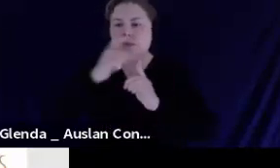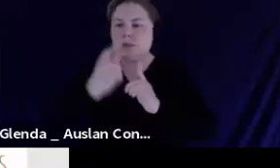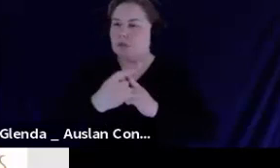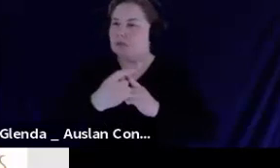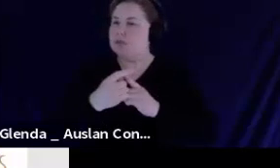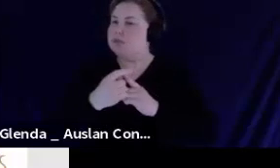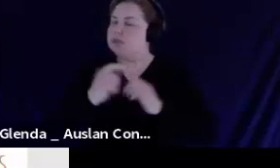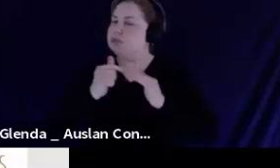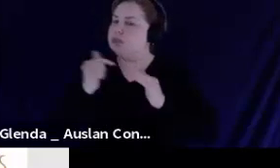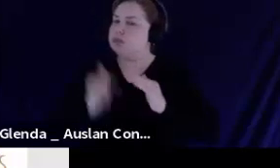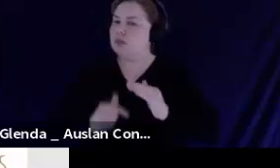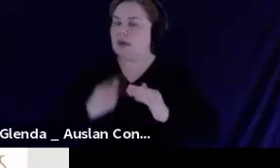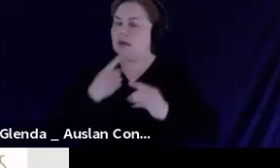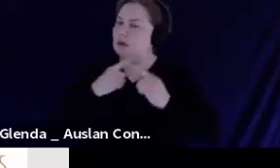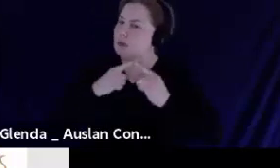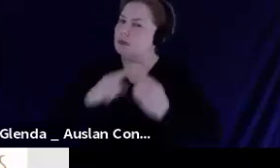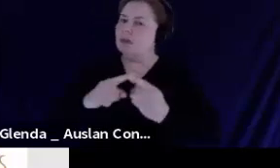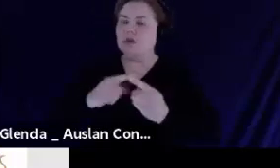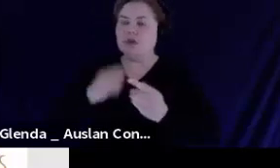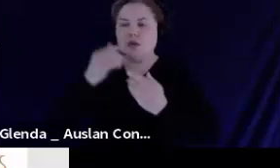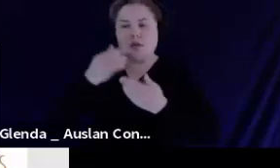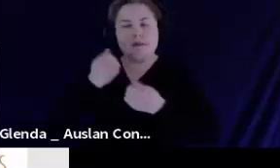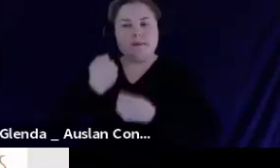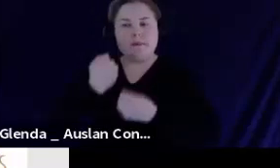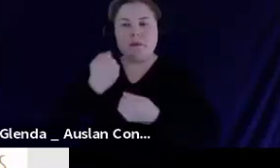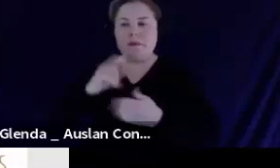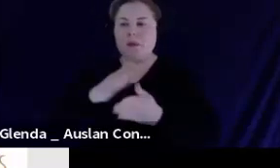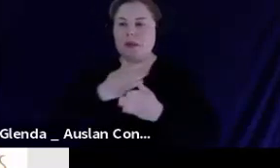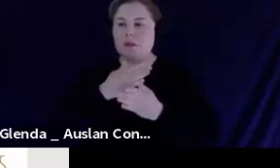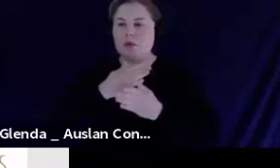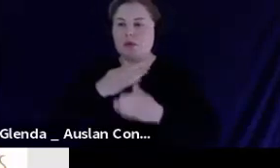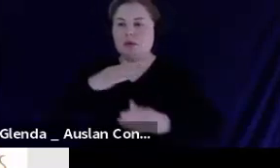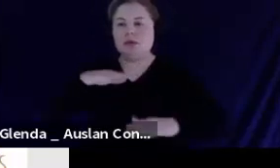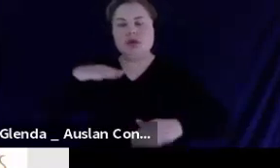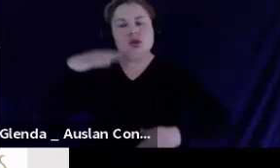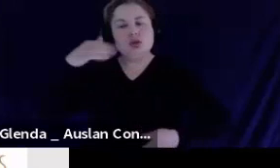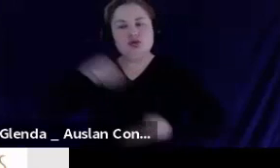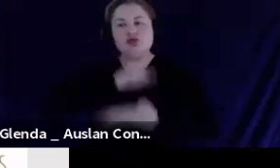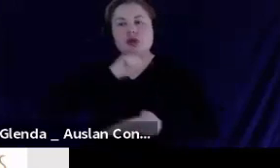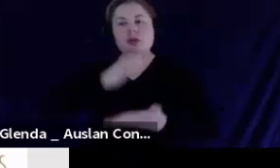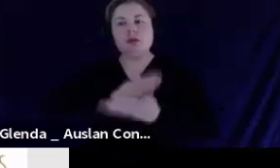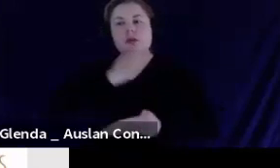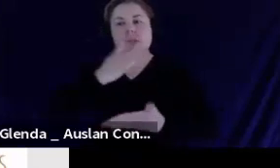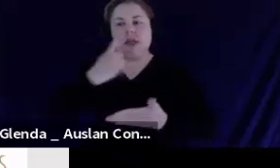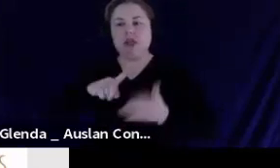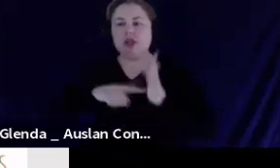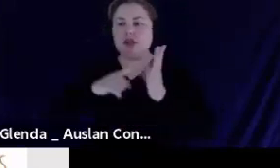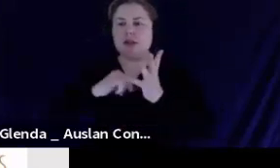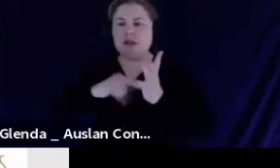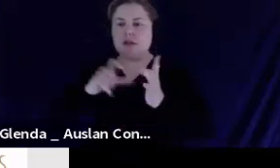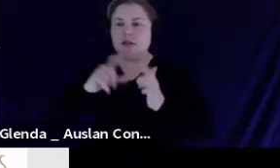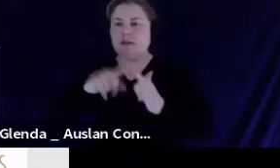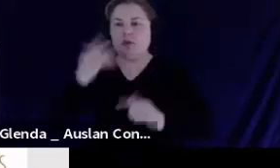continued effort to fight for Aboriginal justice and rights that pave the way for a strong future. I would also like to acknowledge the traditional